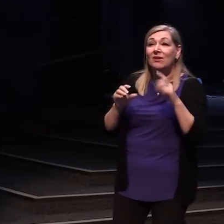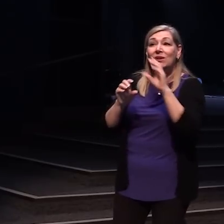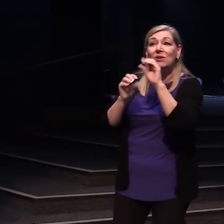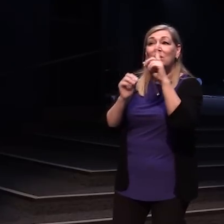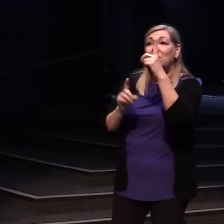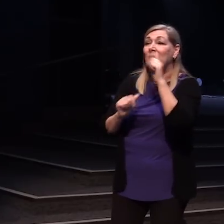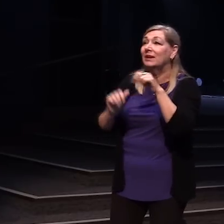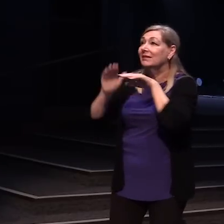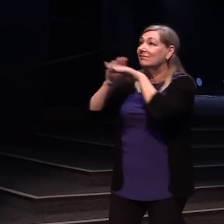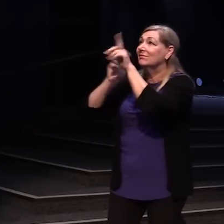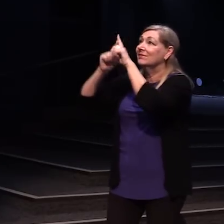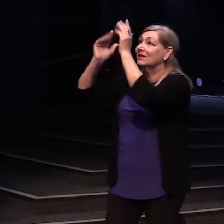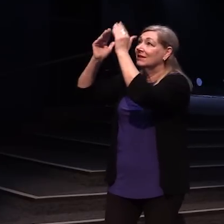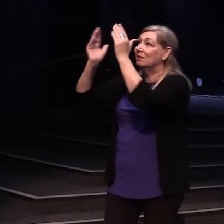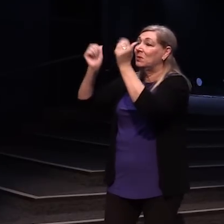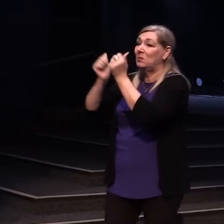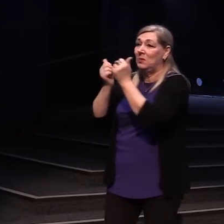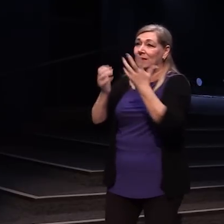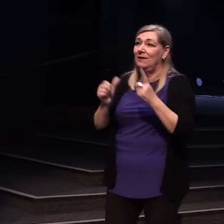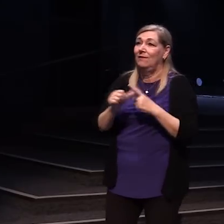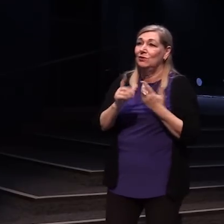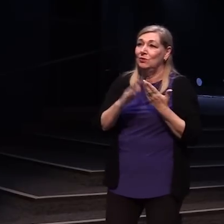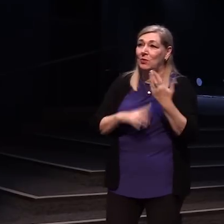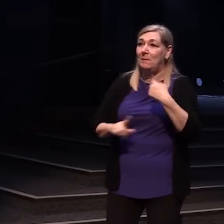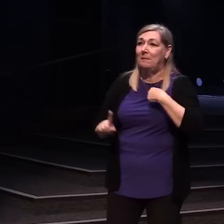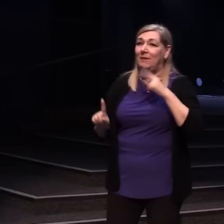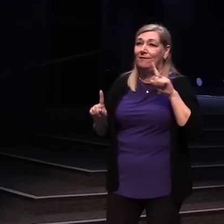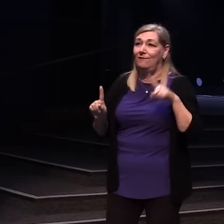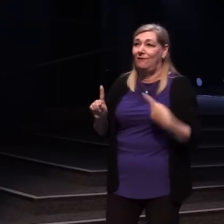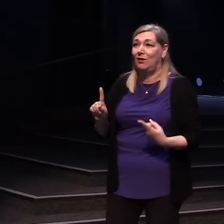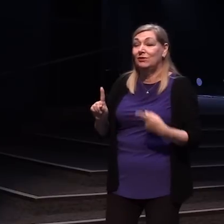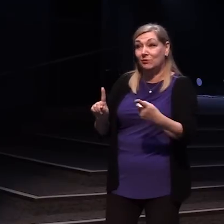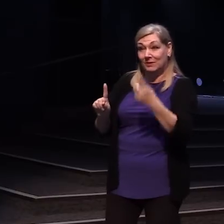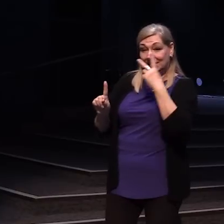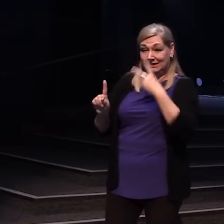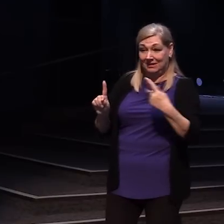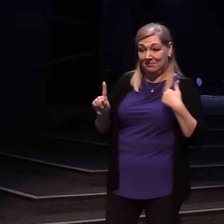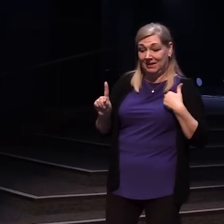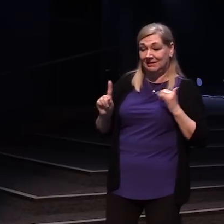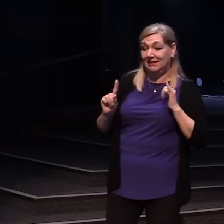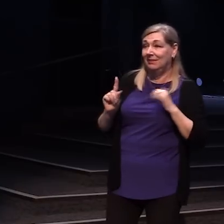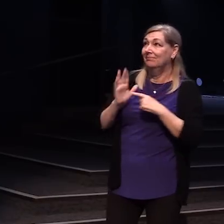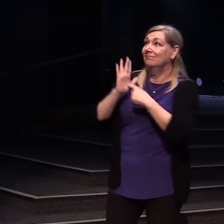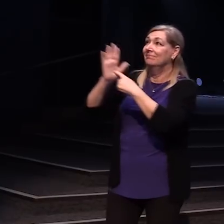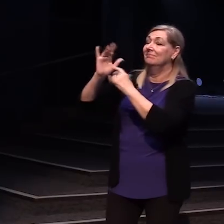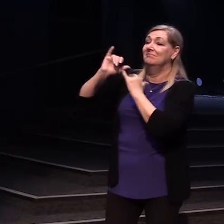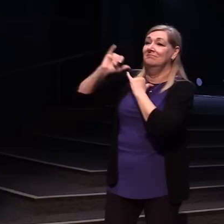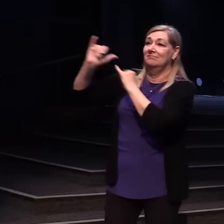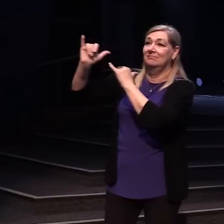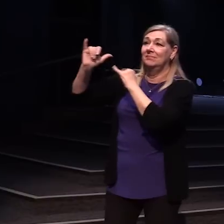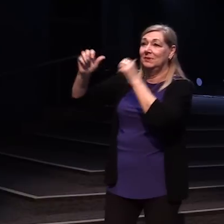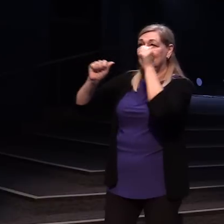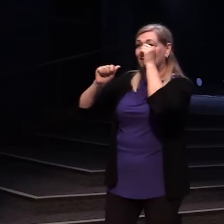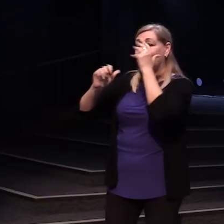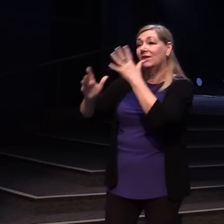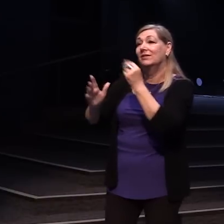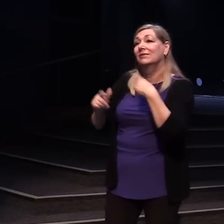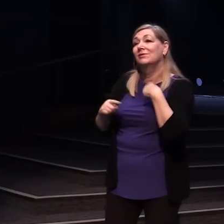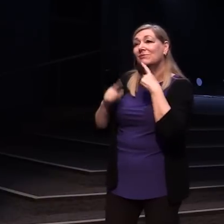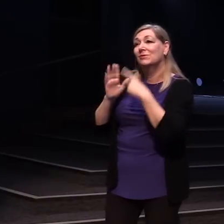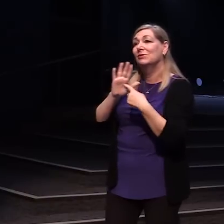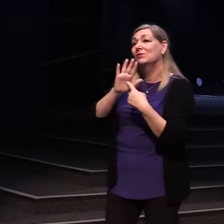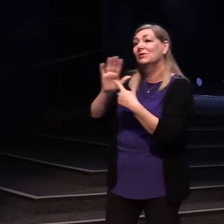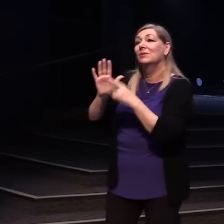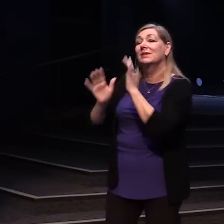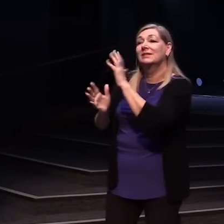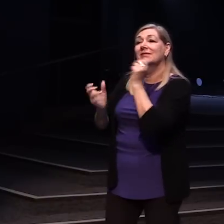gets to the Father except through me If you have seen me, you have seen the Father Philip in the story, I imagine him raising his hand at